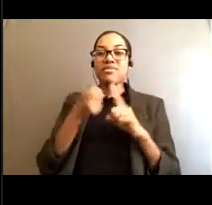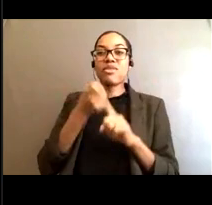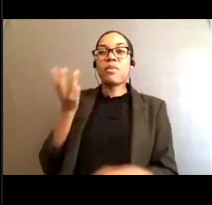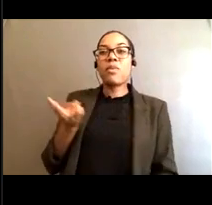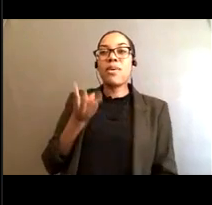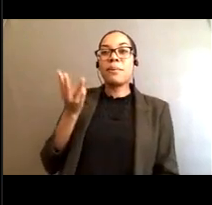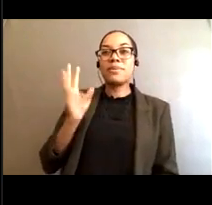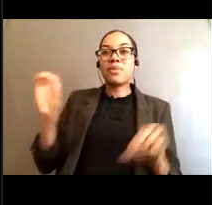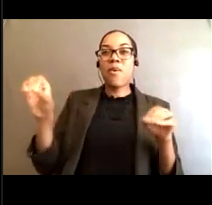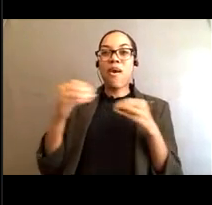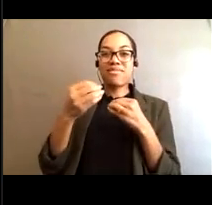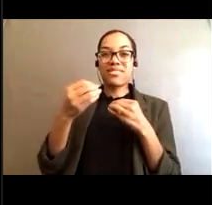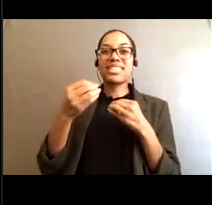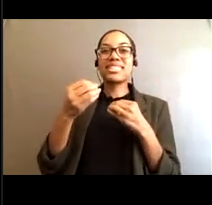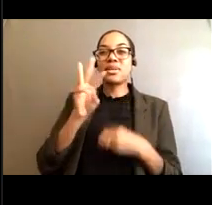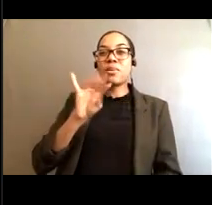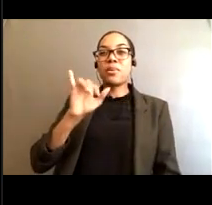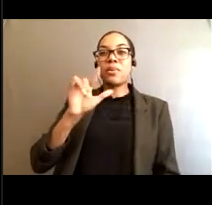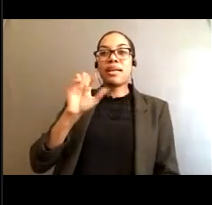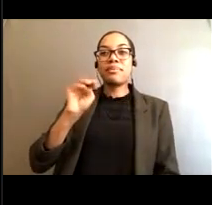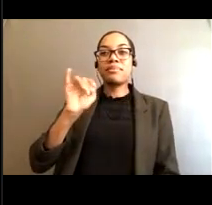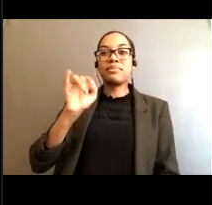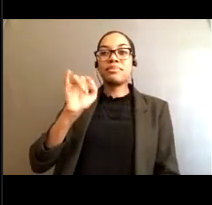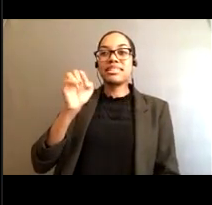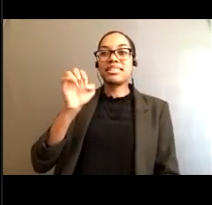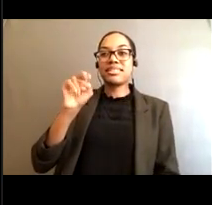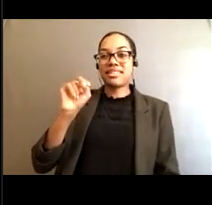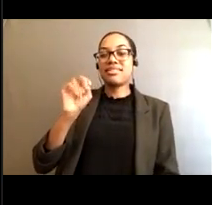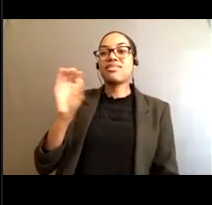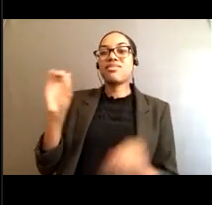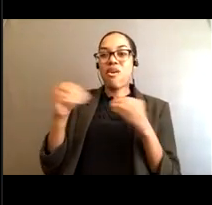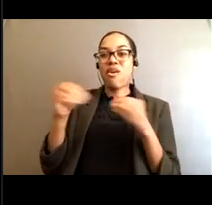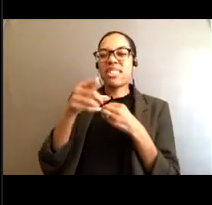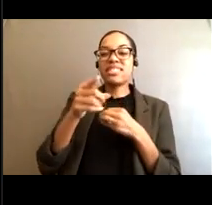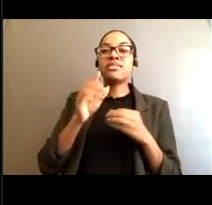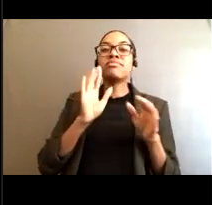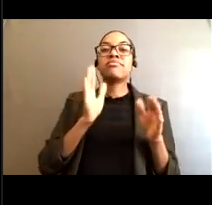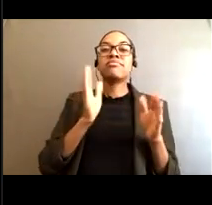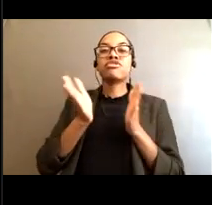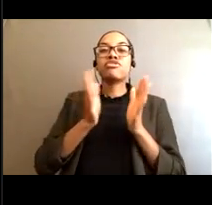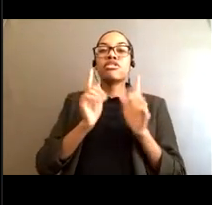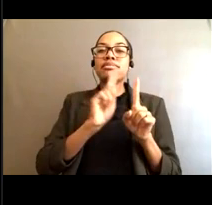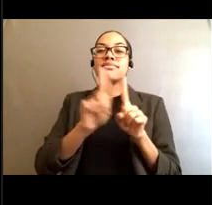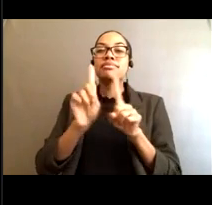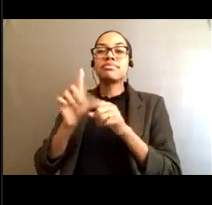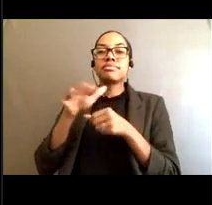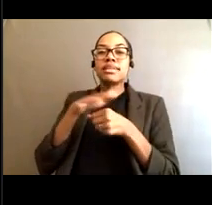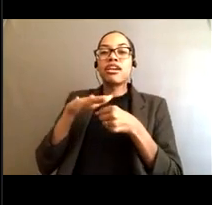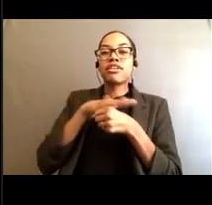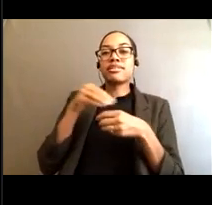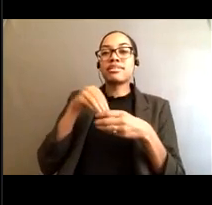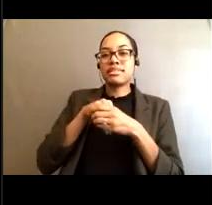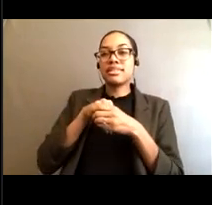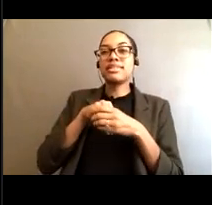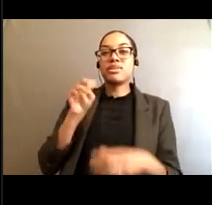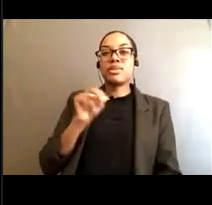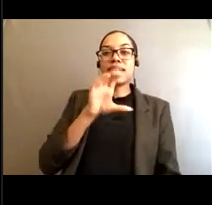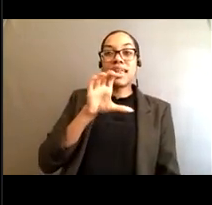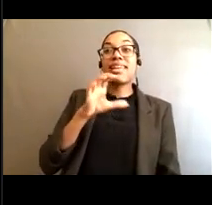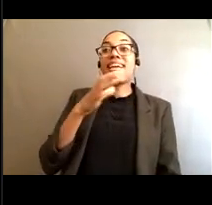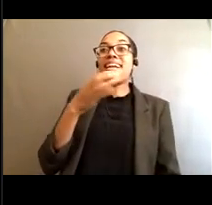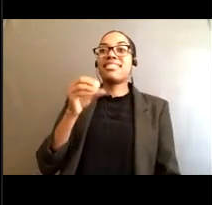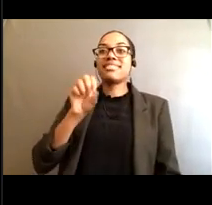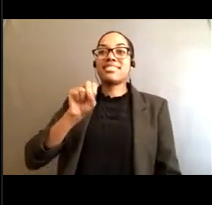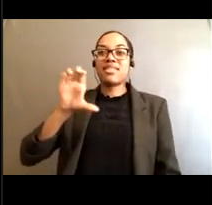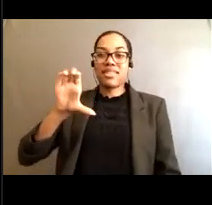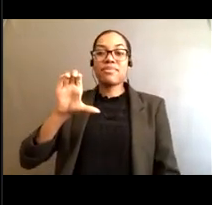and they serve a portion of counties in North Carolina and also several counties in South Carolina. Our first speaker will be